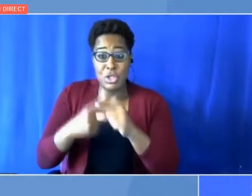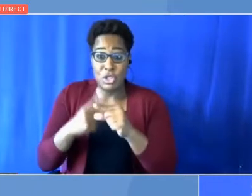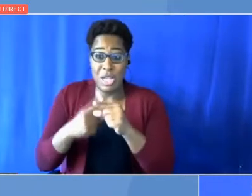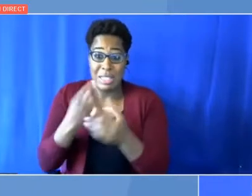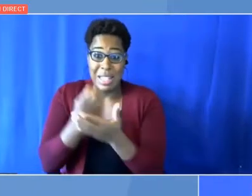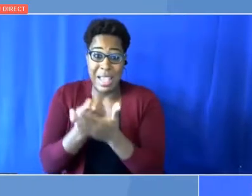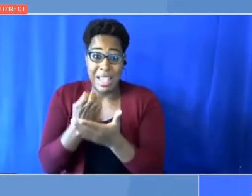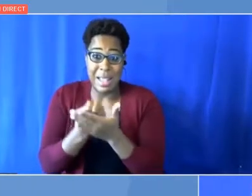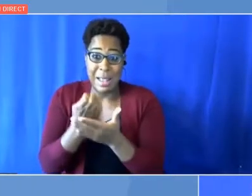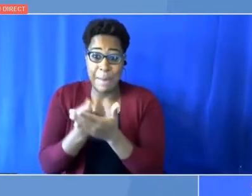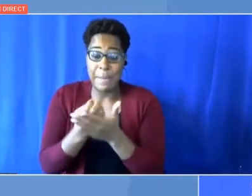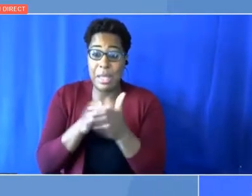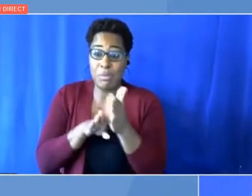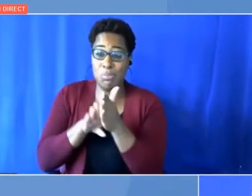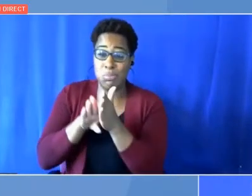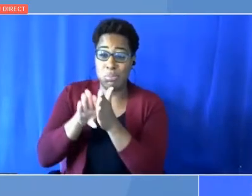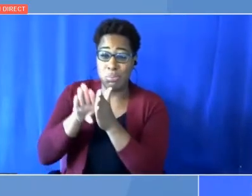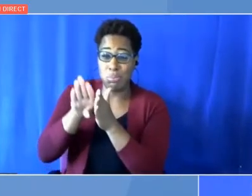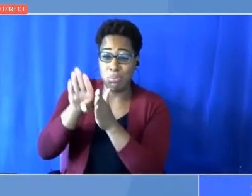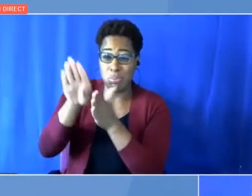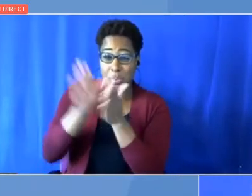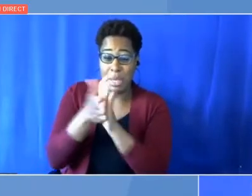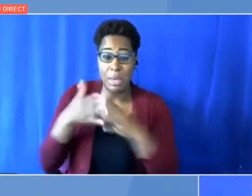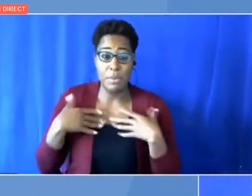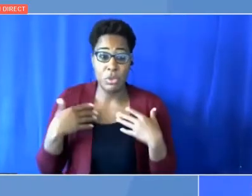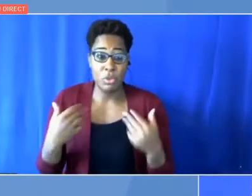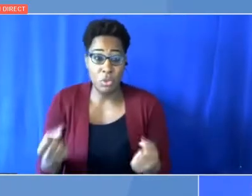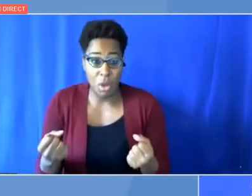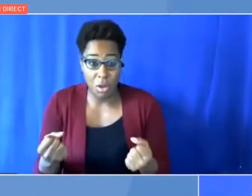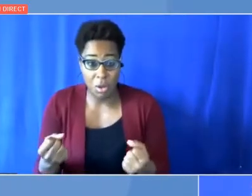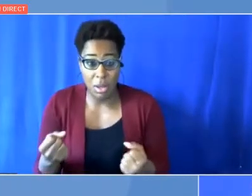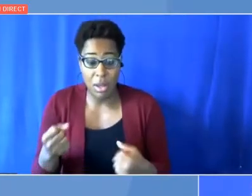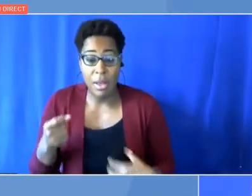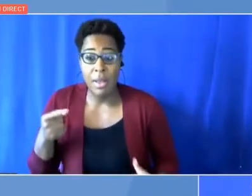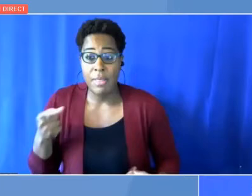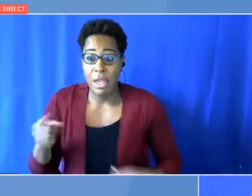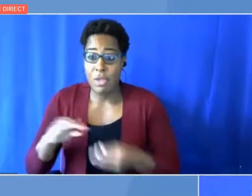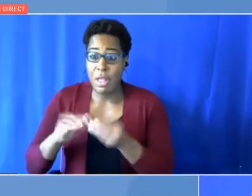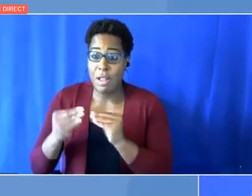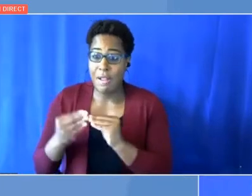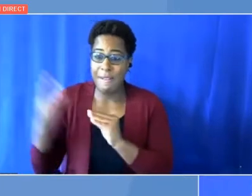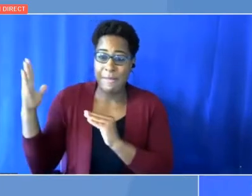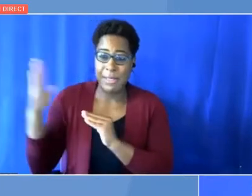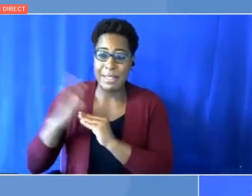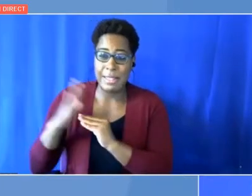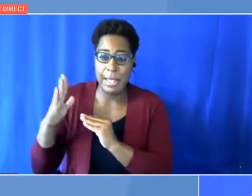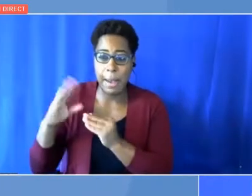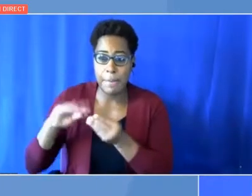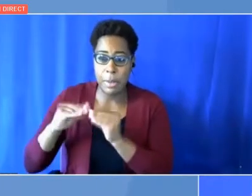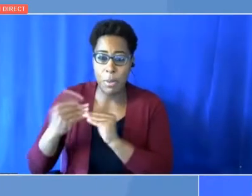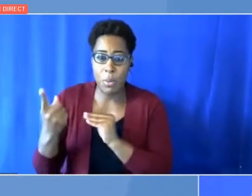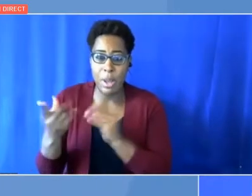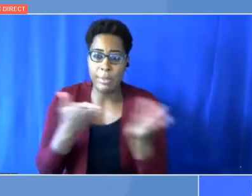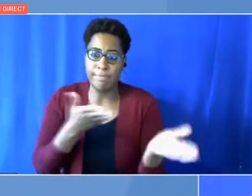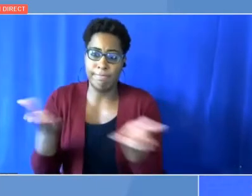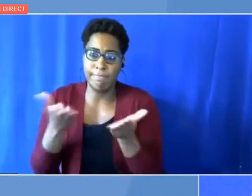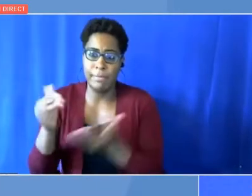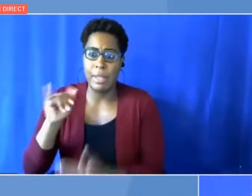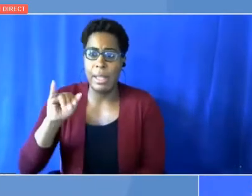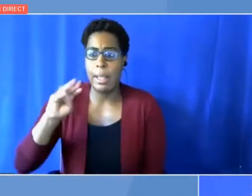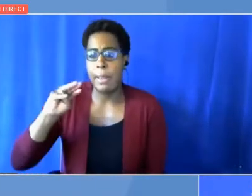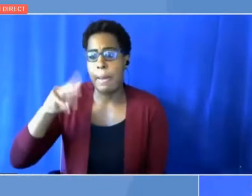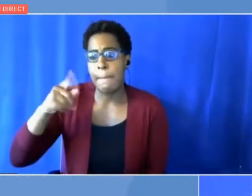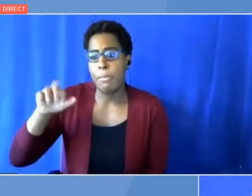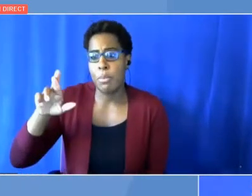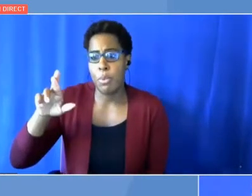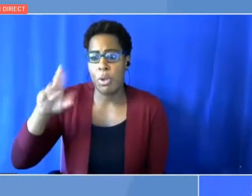is the number one top LNG importer of the world, China will import LNG and the markets